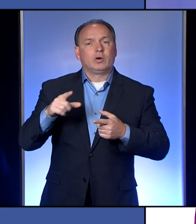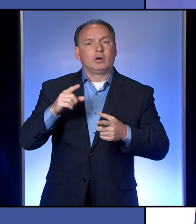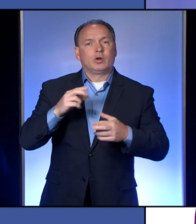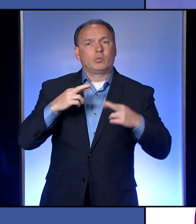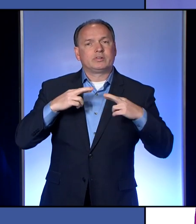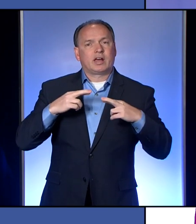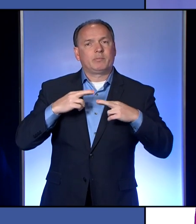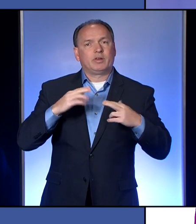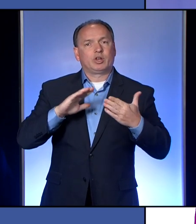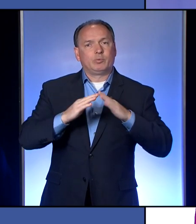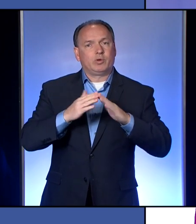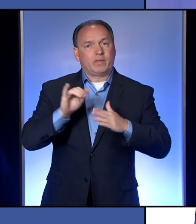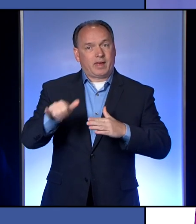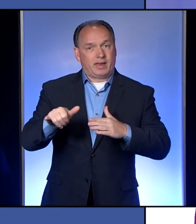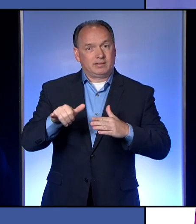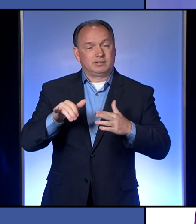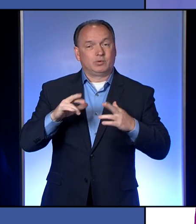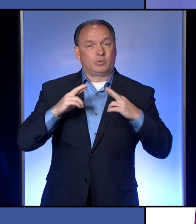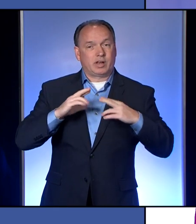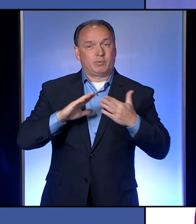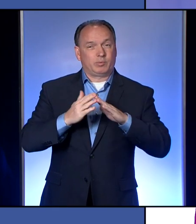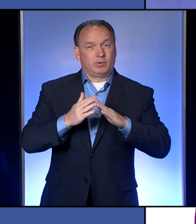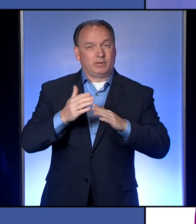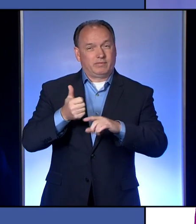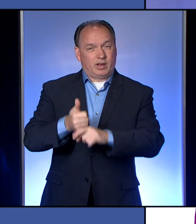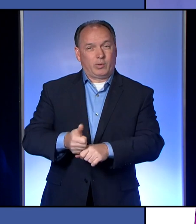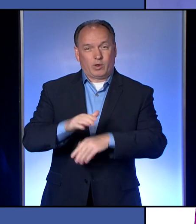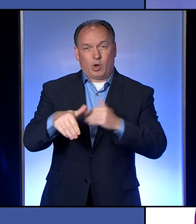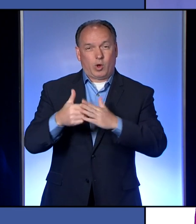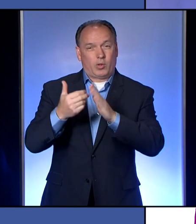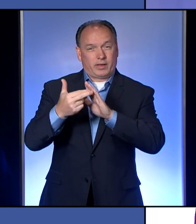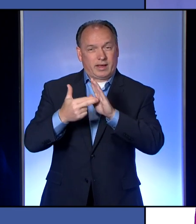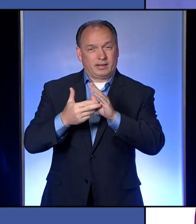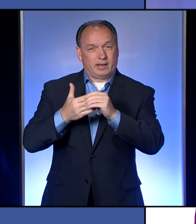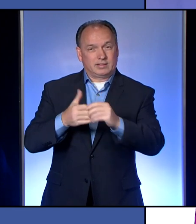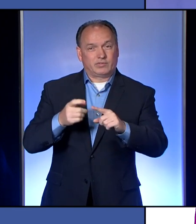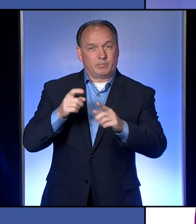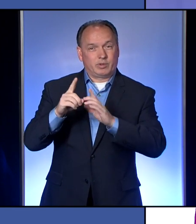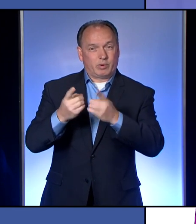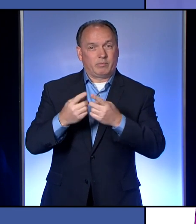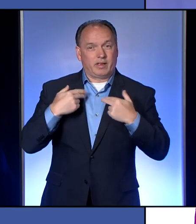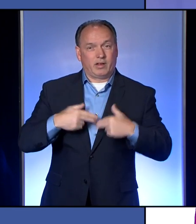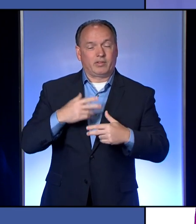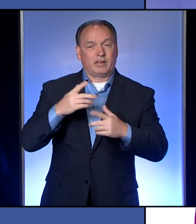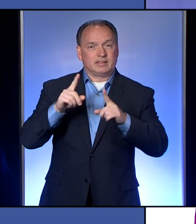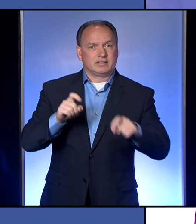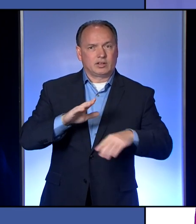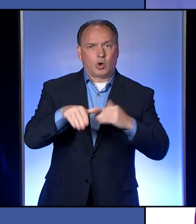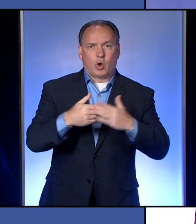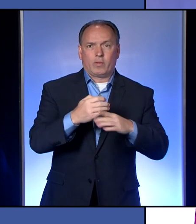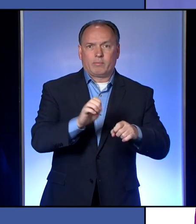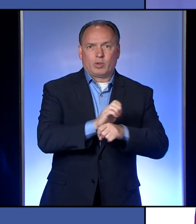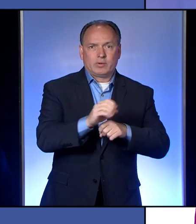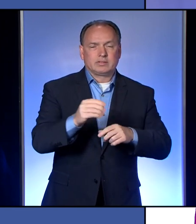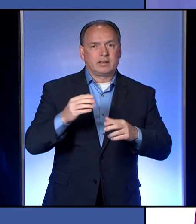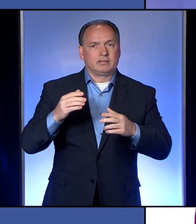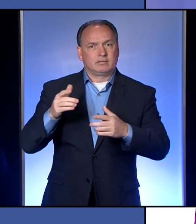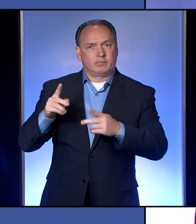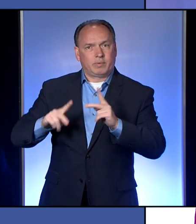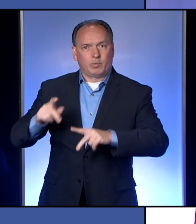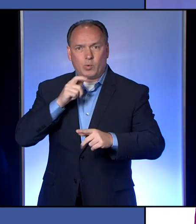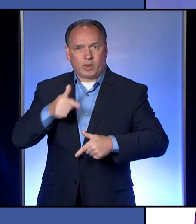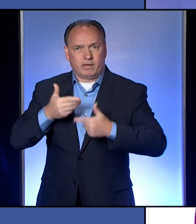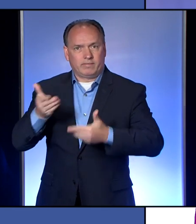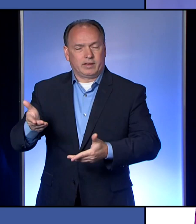guidance from the Pennsylvania Department of Health, and it is testing all its employees as well as its residents, and we commend them for handling